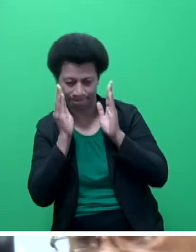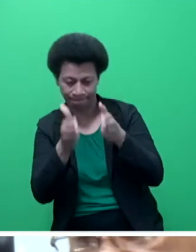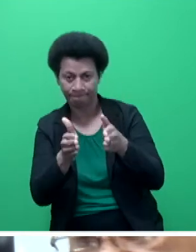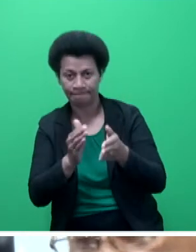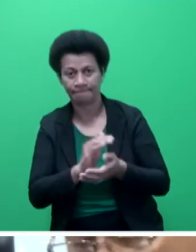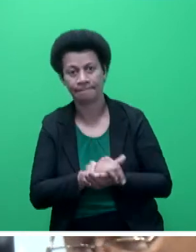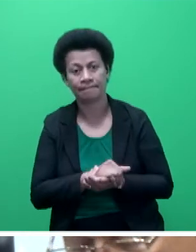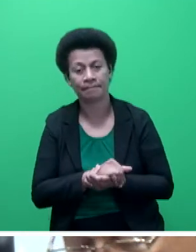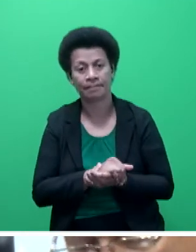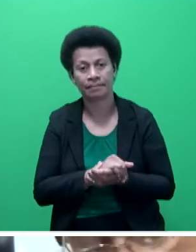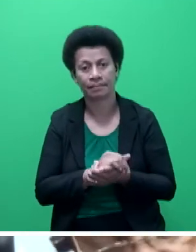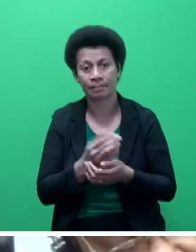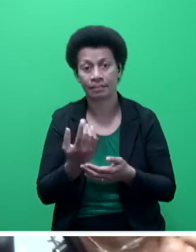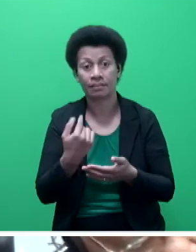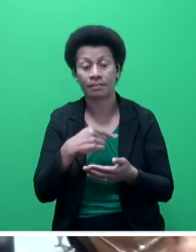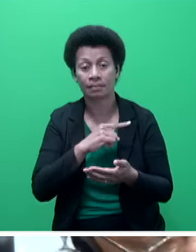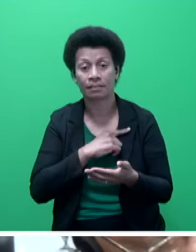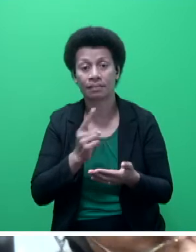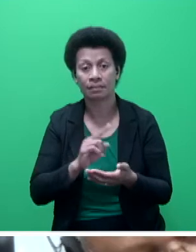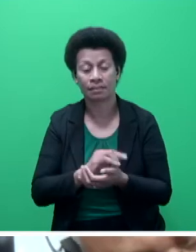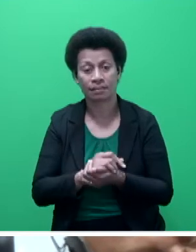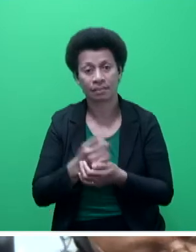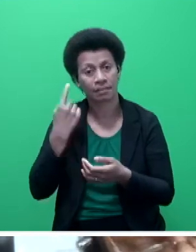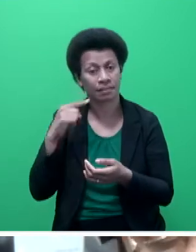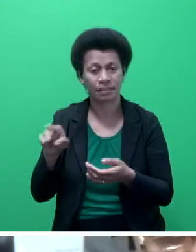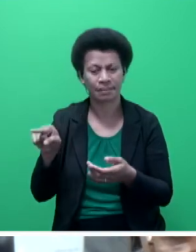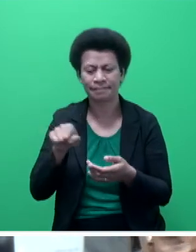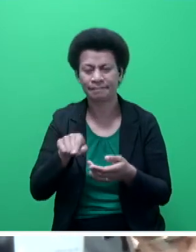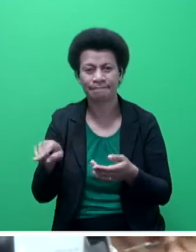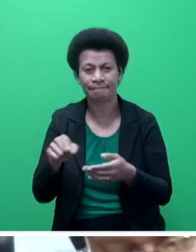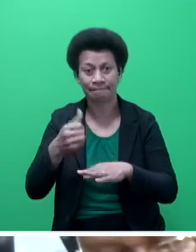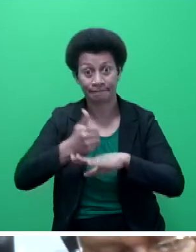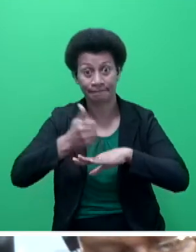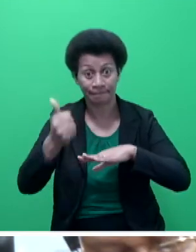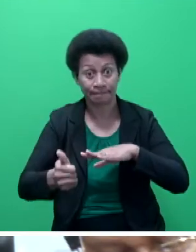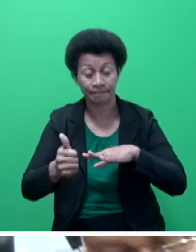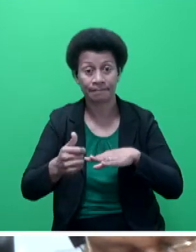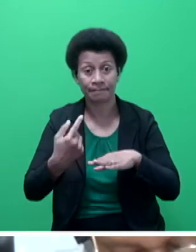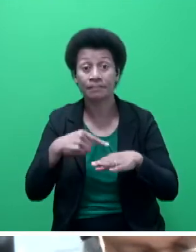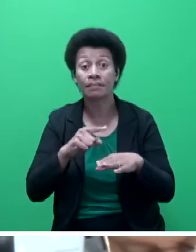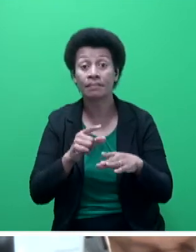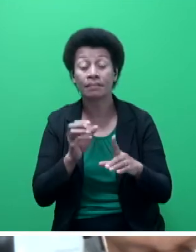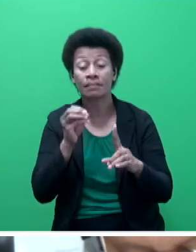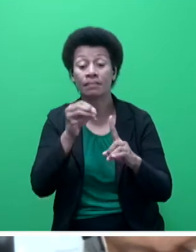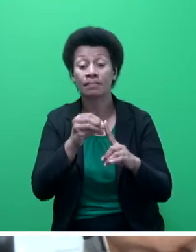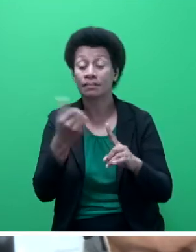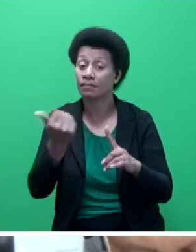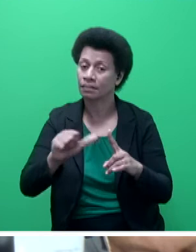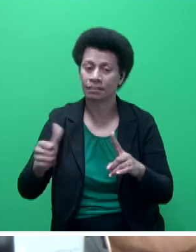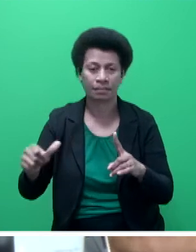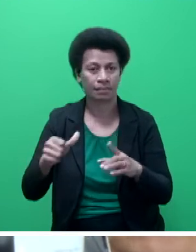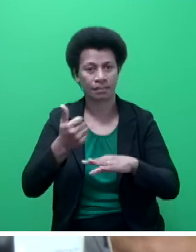reducing poverty negligible levels will of course remain a key objective of government. It should remain a key objective of any government, Mr Speaker,